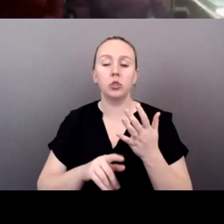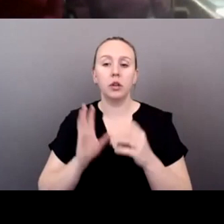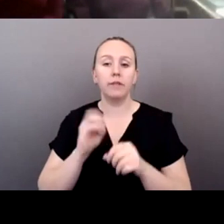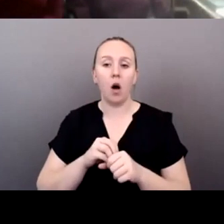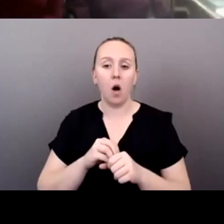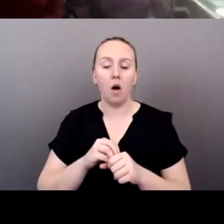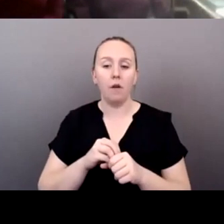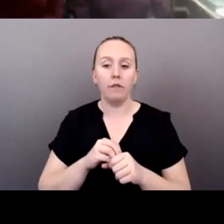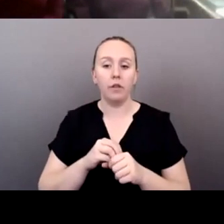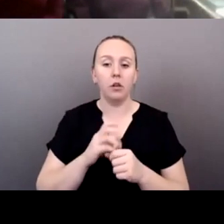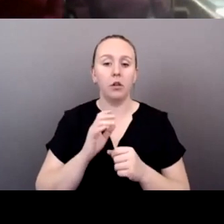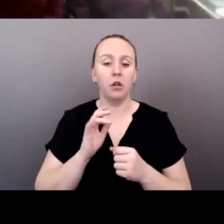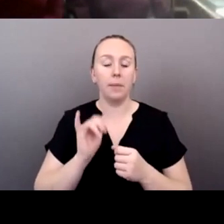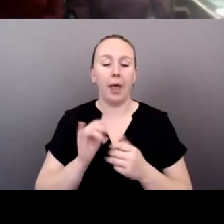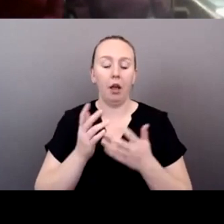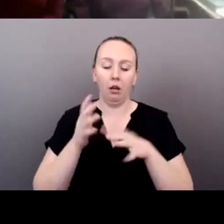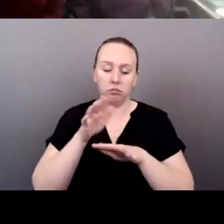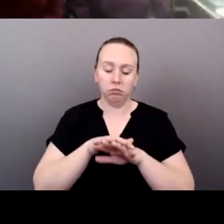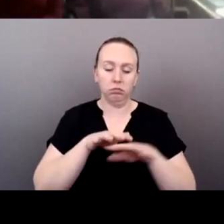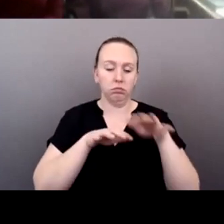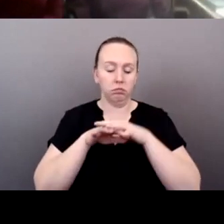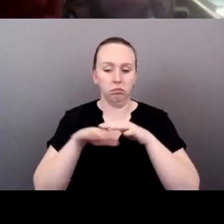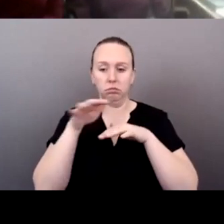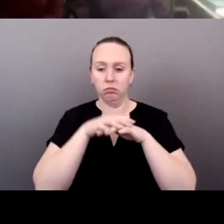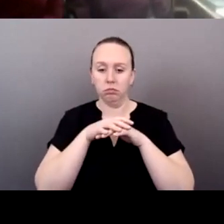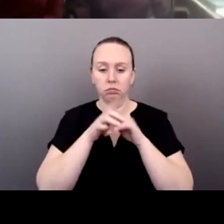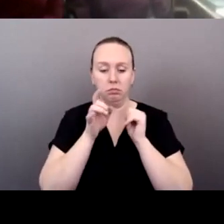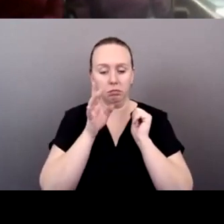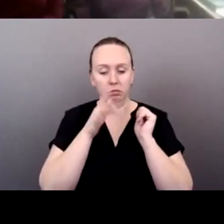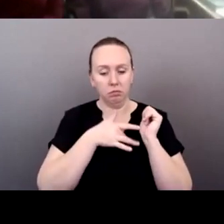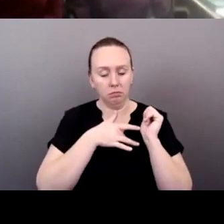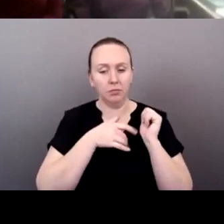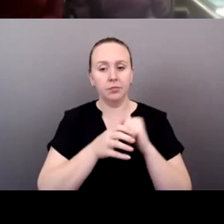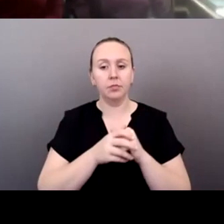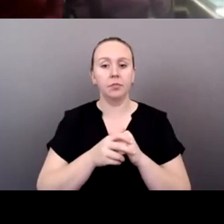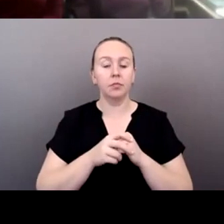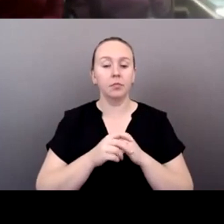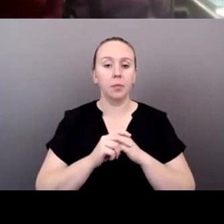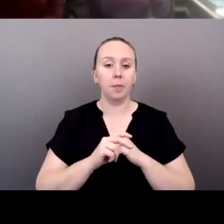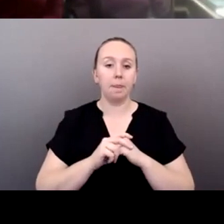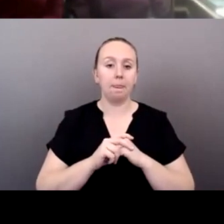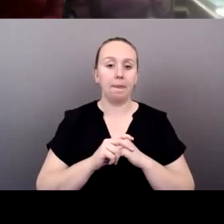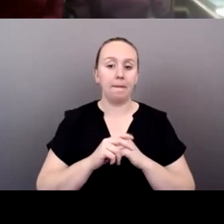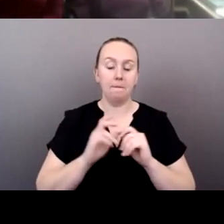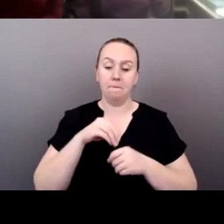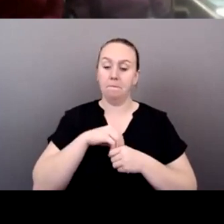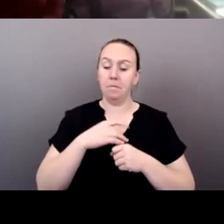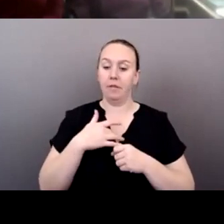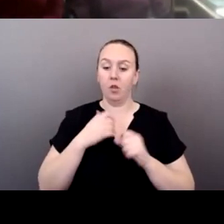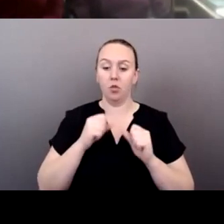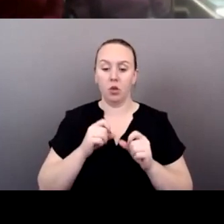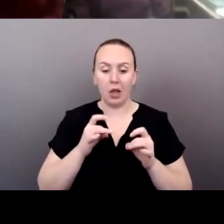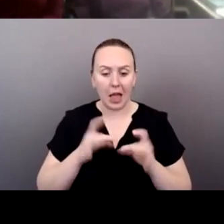go on top of that, um, that there can be a hatred, resentment, um,